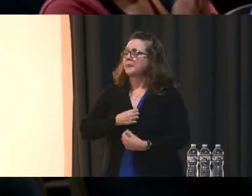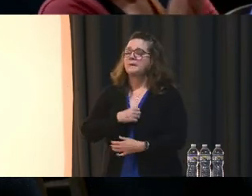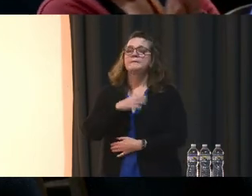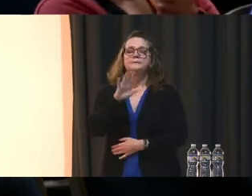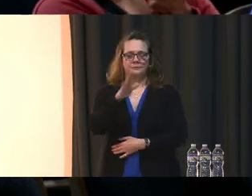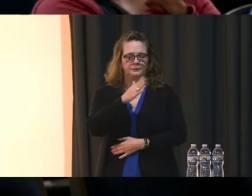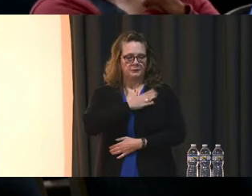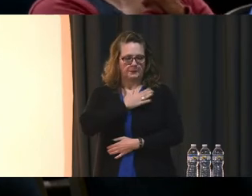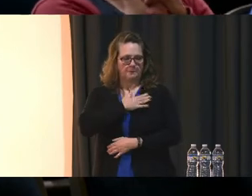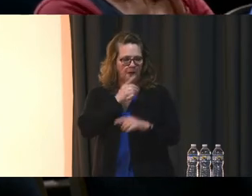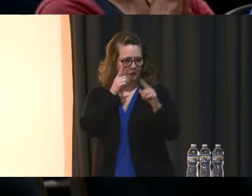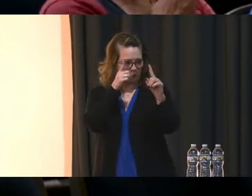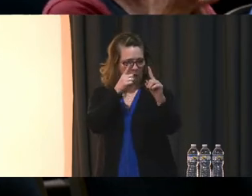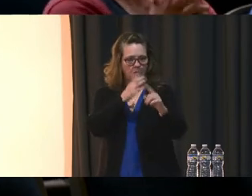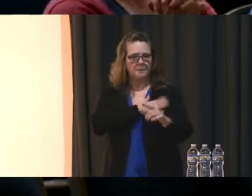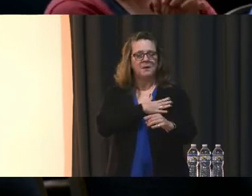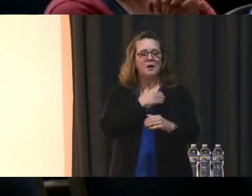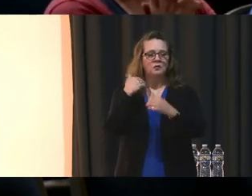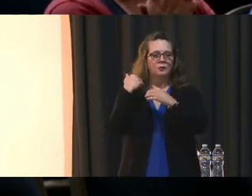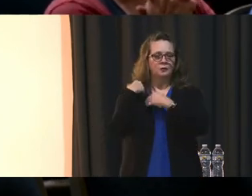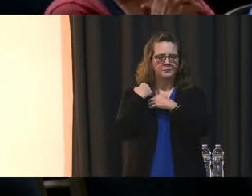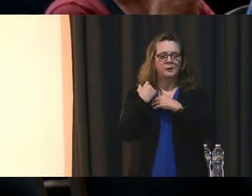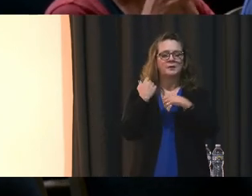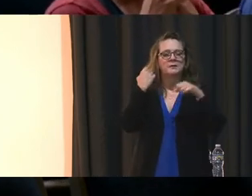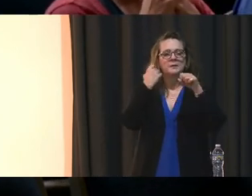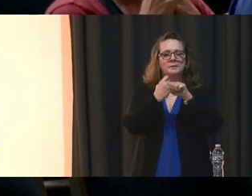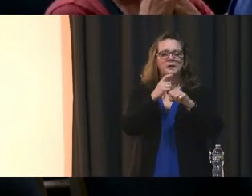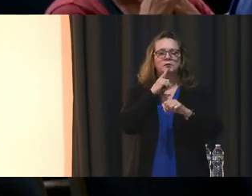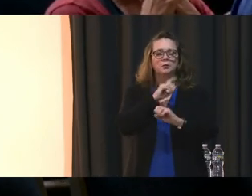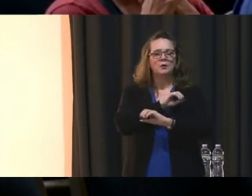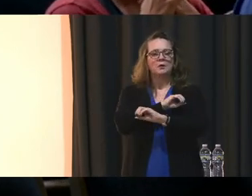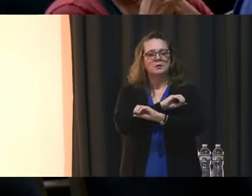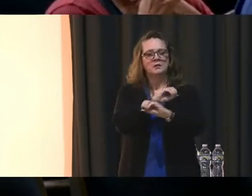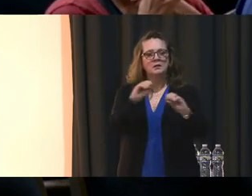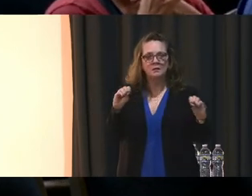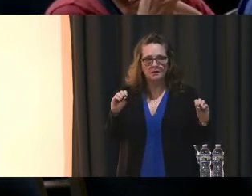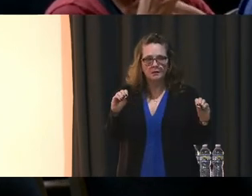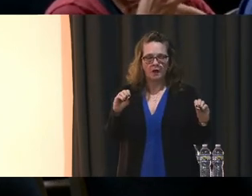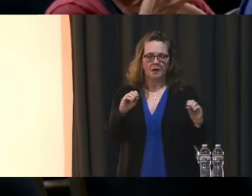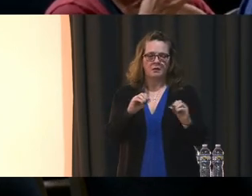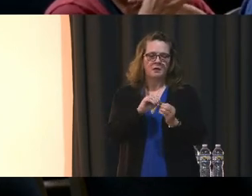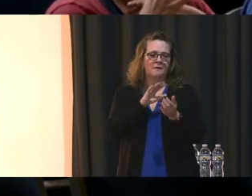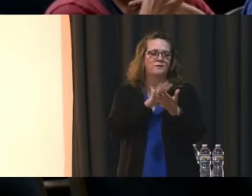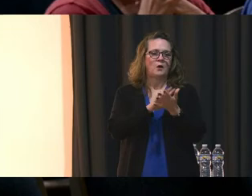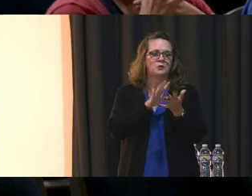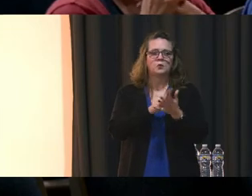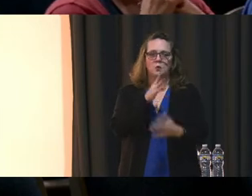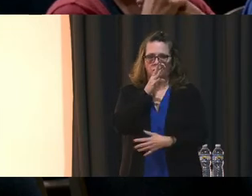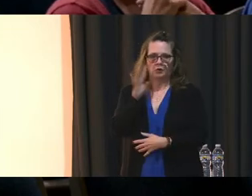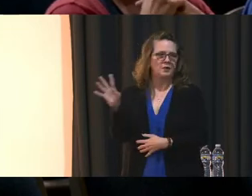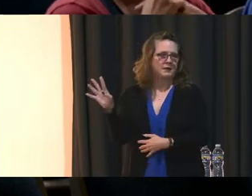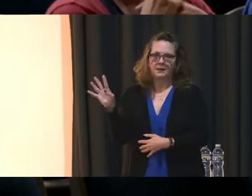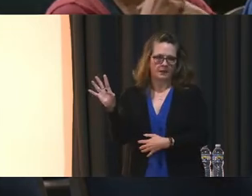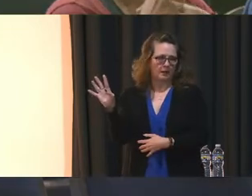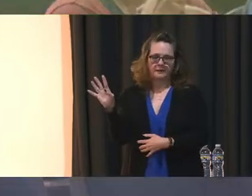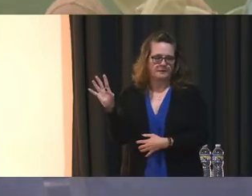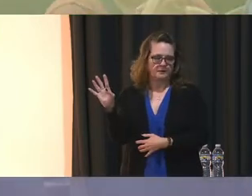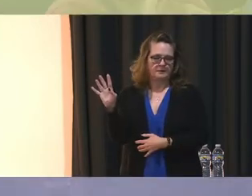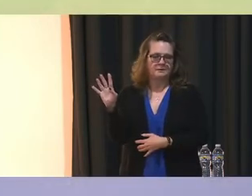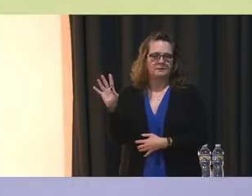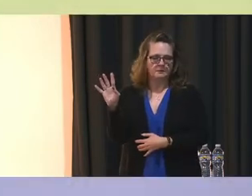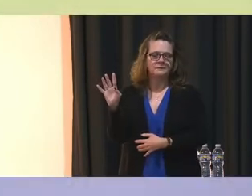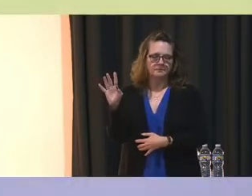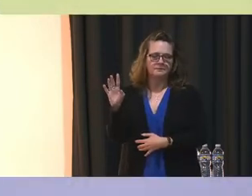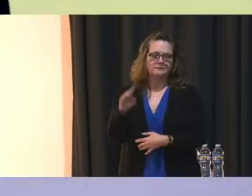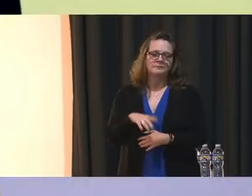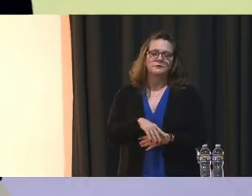and responsibility is to ensure that no, none of our students are left behind And none of our schools are left behind So we can get this done together